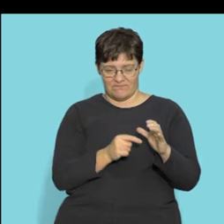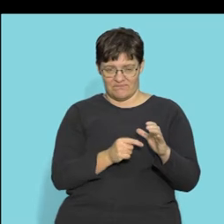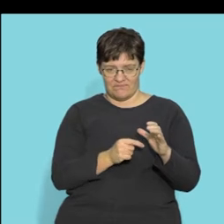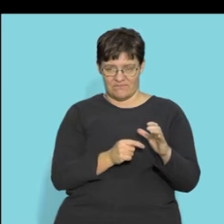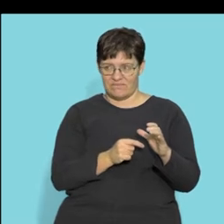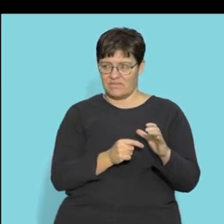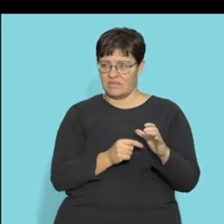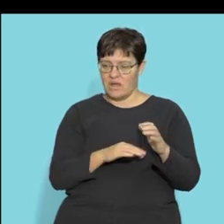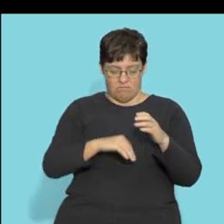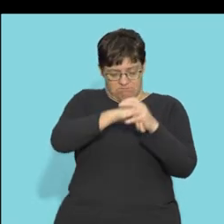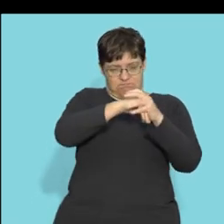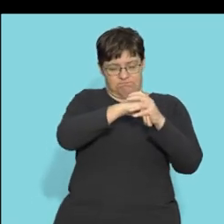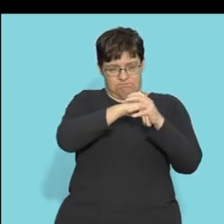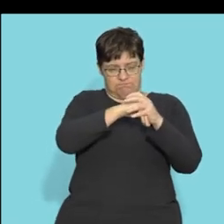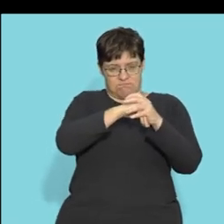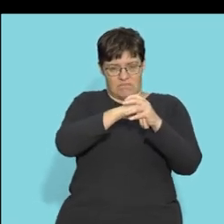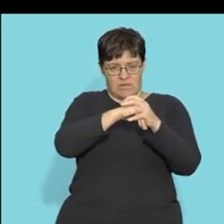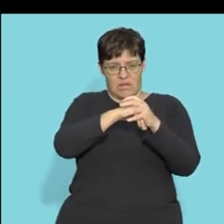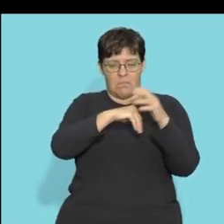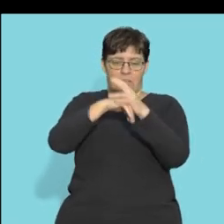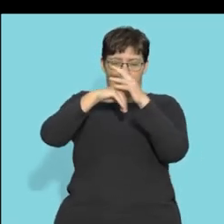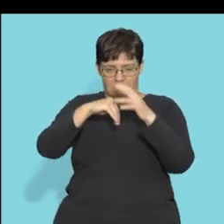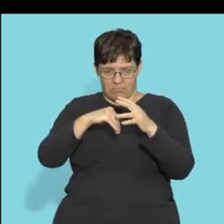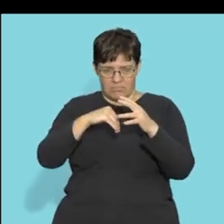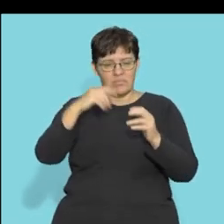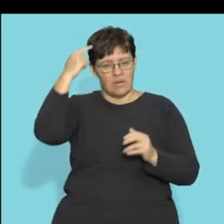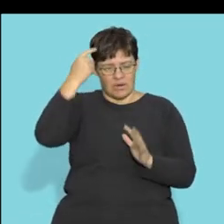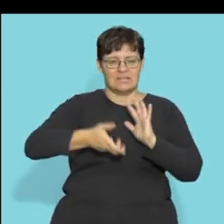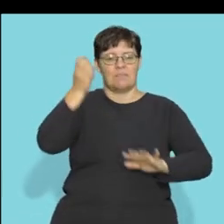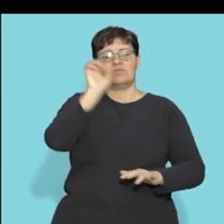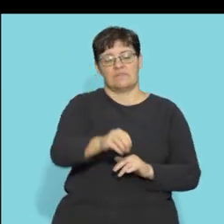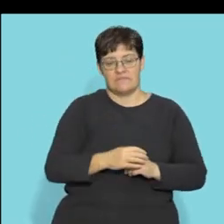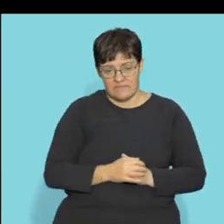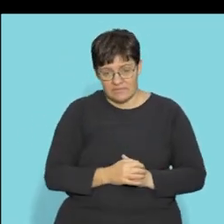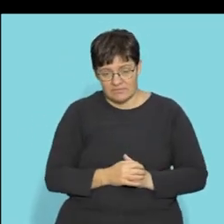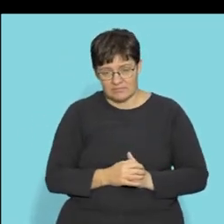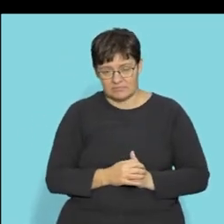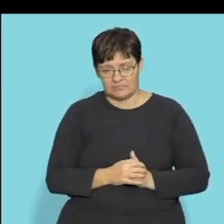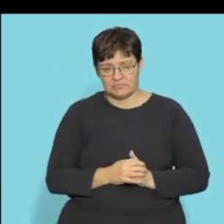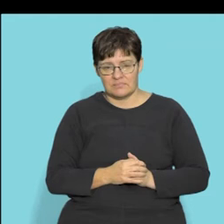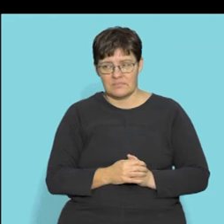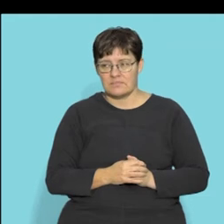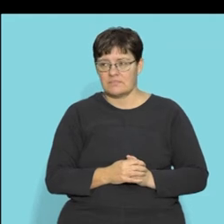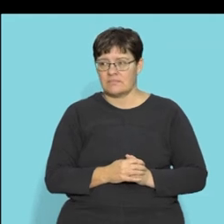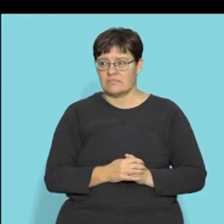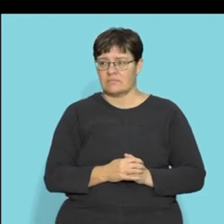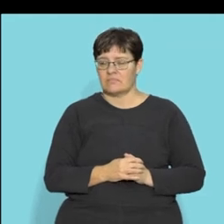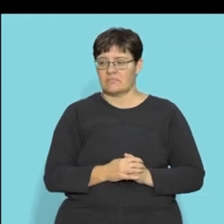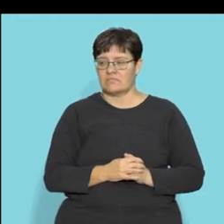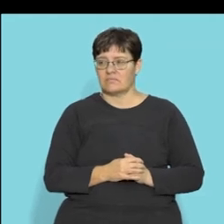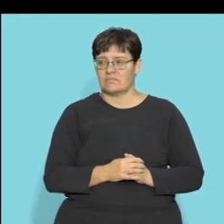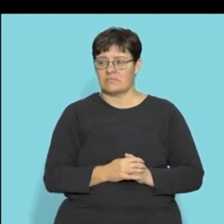totally right because if the brain was up to here and a small bump then you know you your brain will be damaged